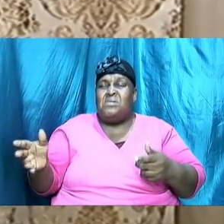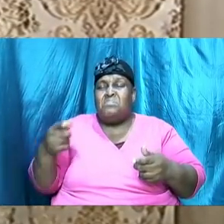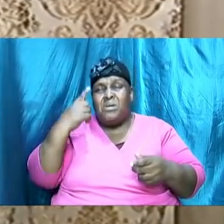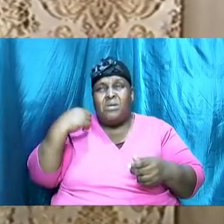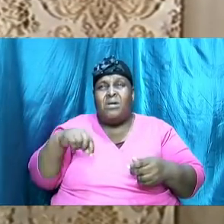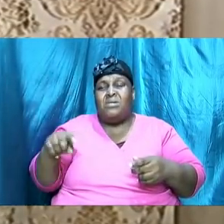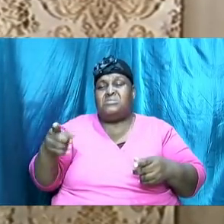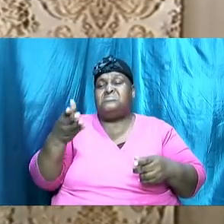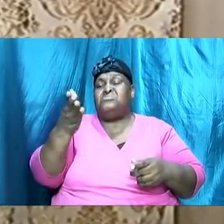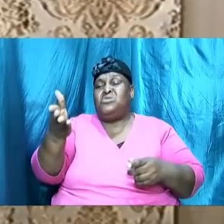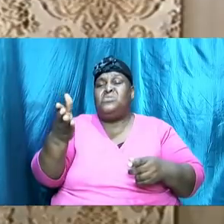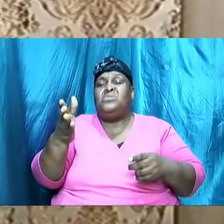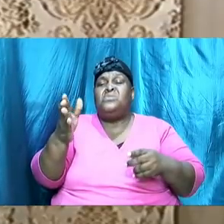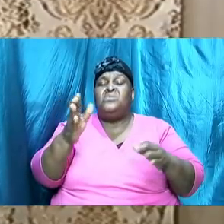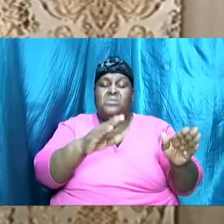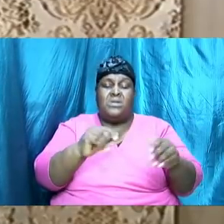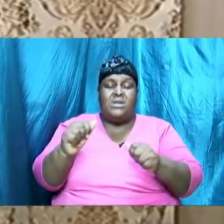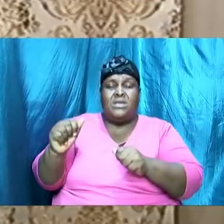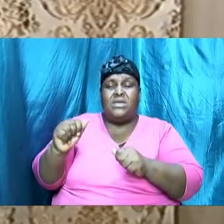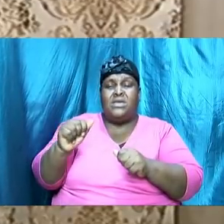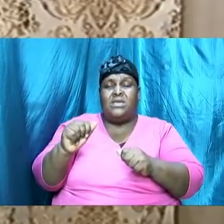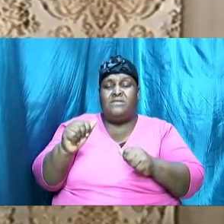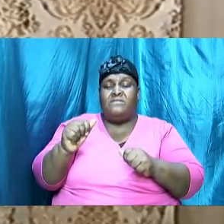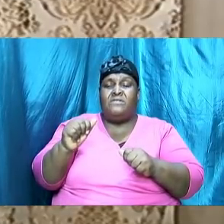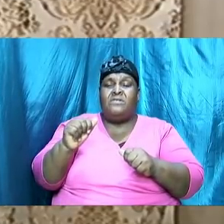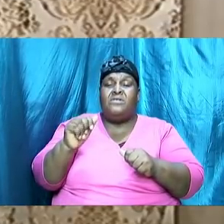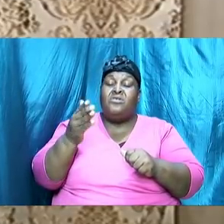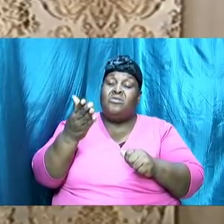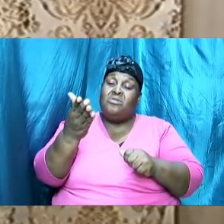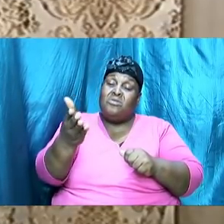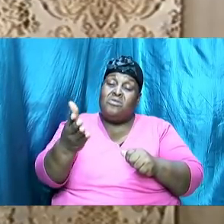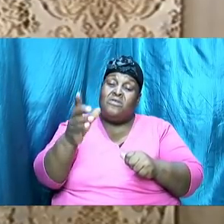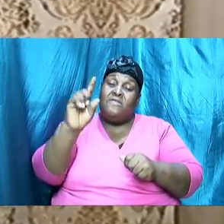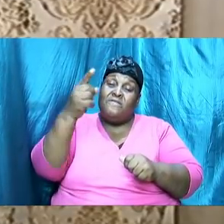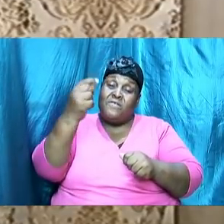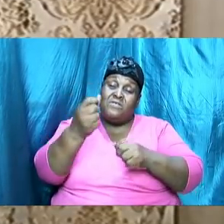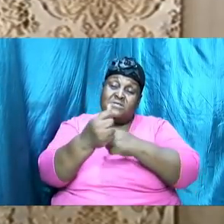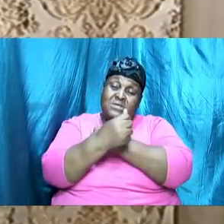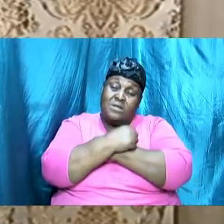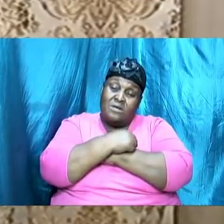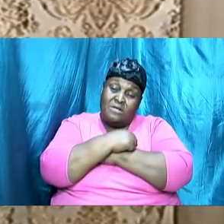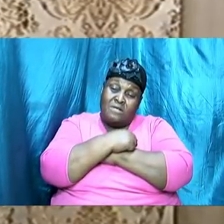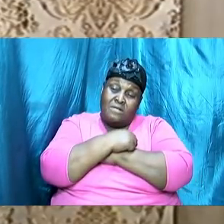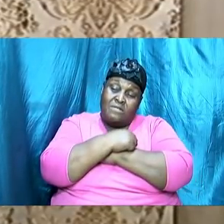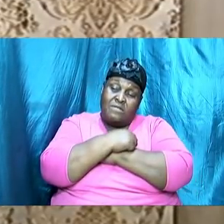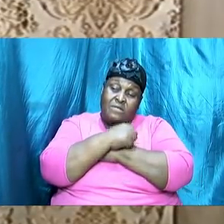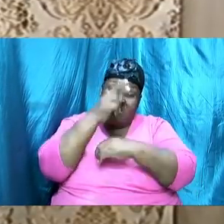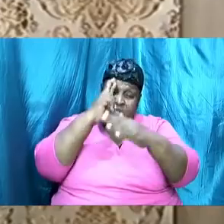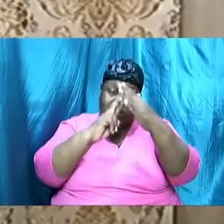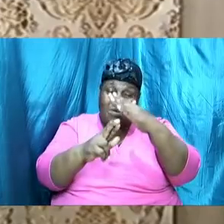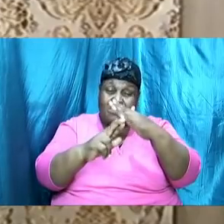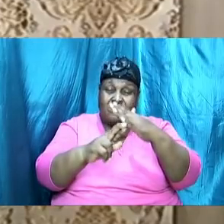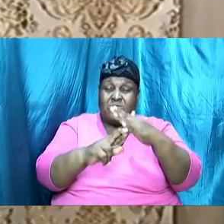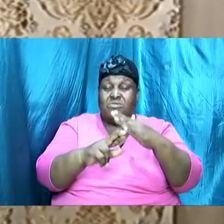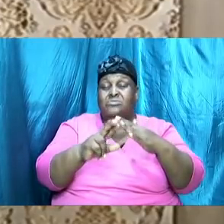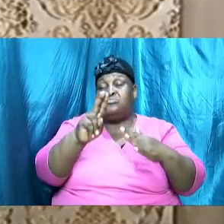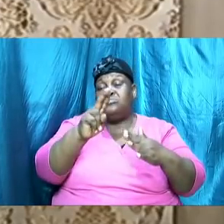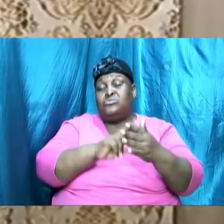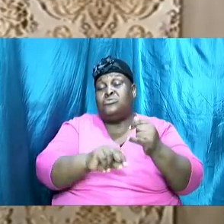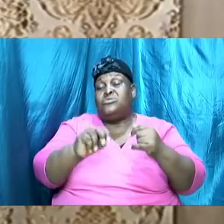love revelation chapter 2 and verse 4 Jesus speaking to the church how is that possible